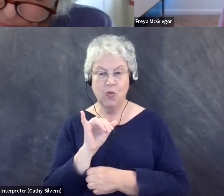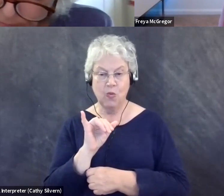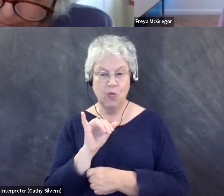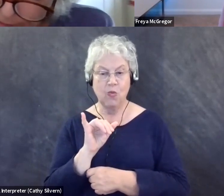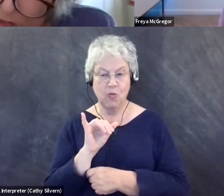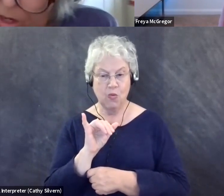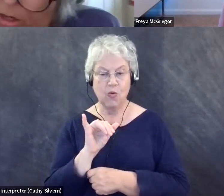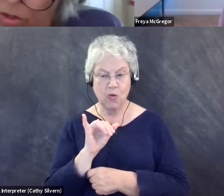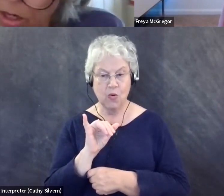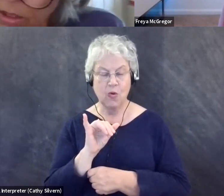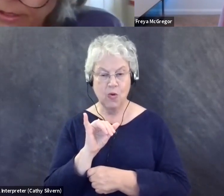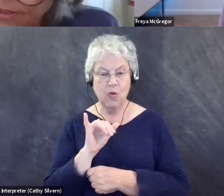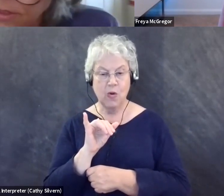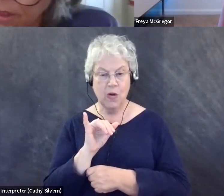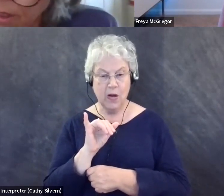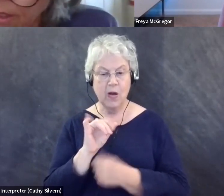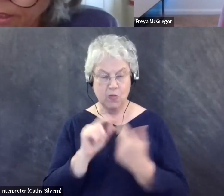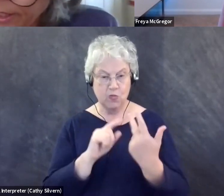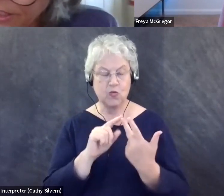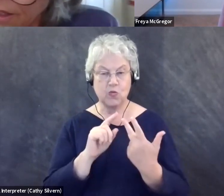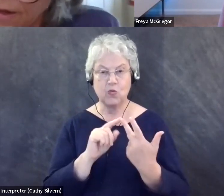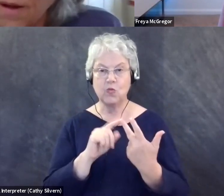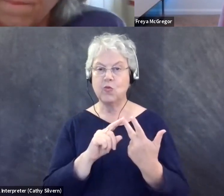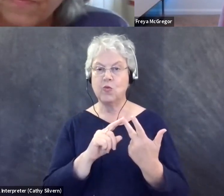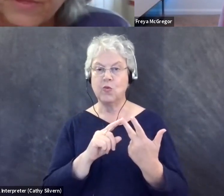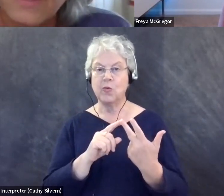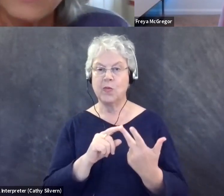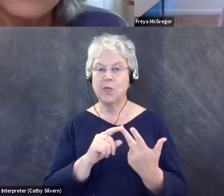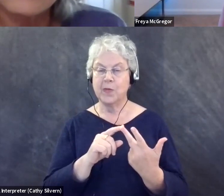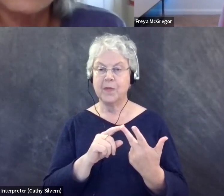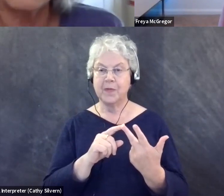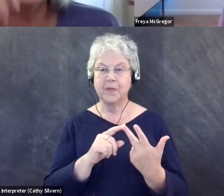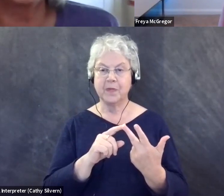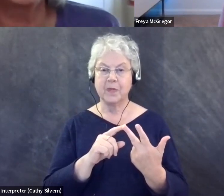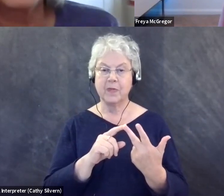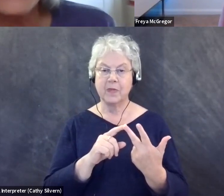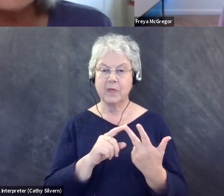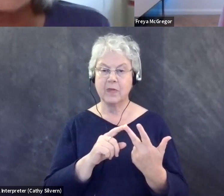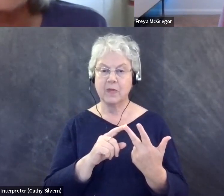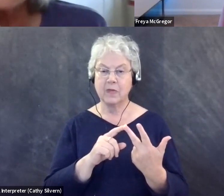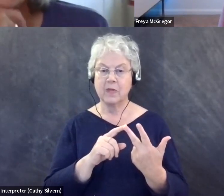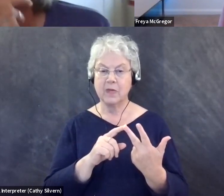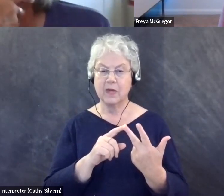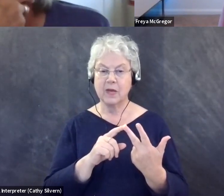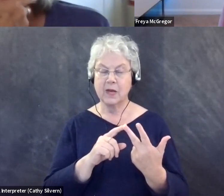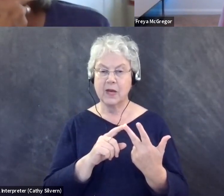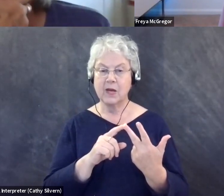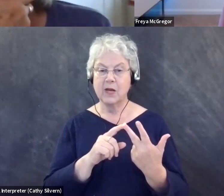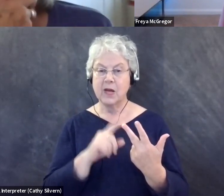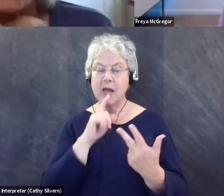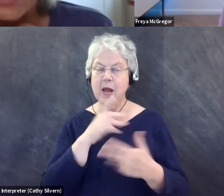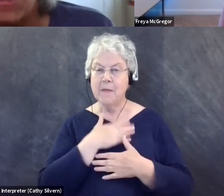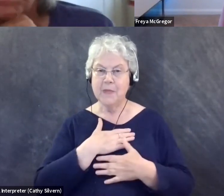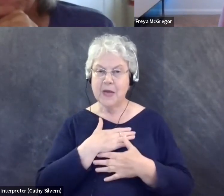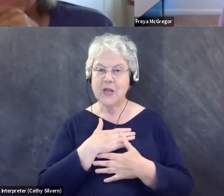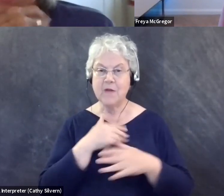it's, it's, it's pleasing for walking